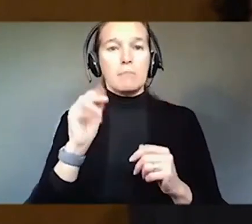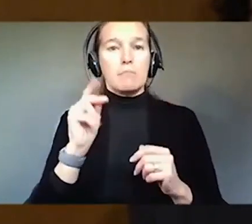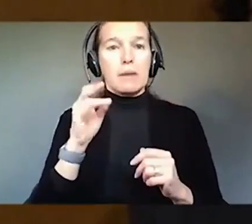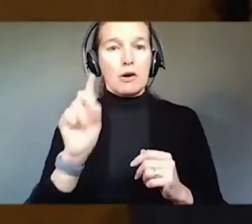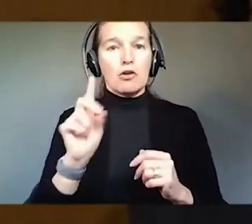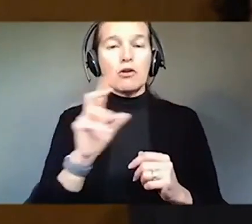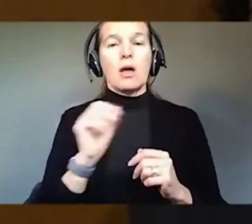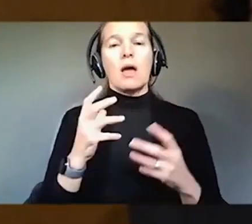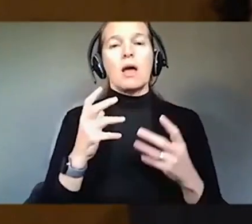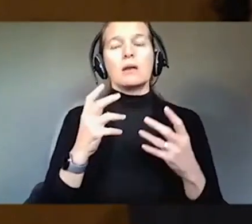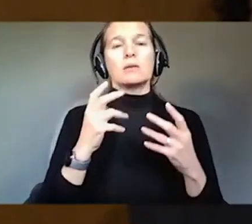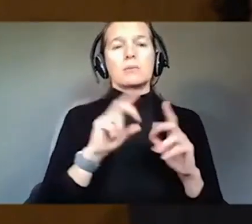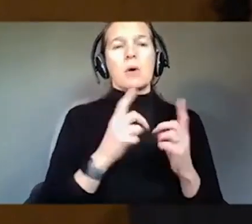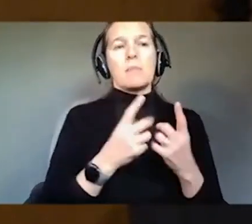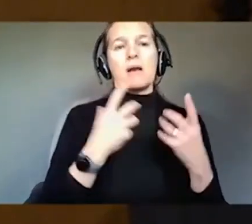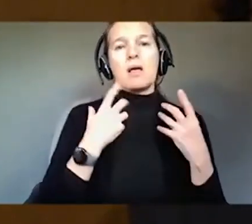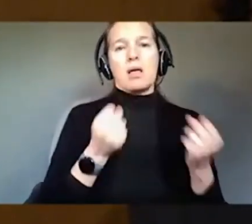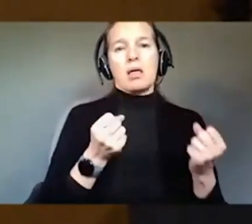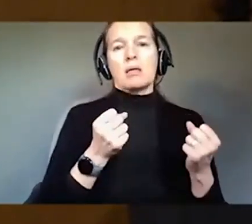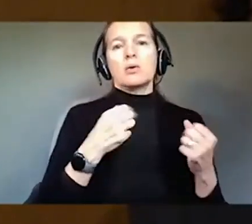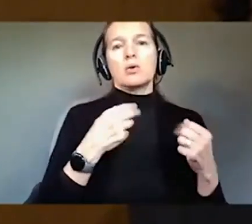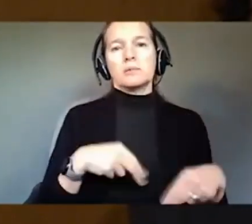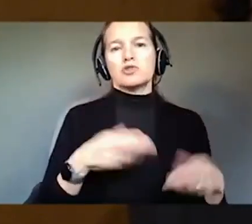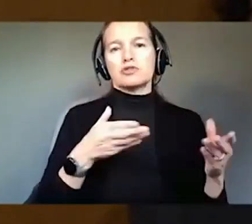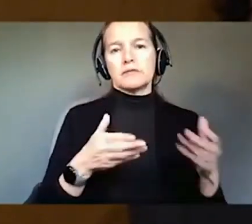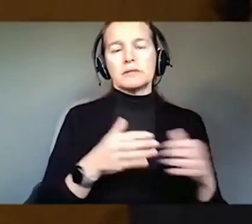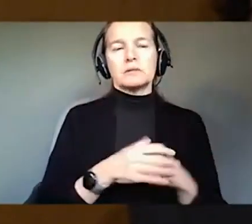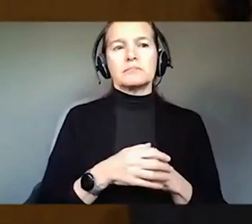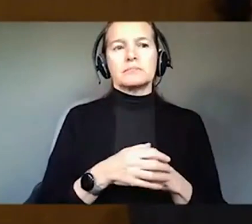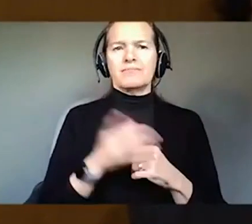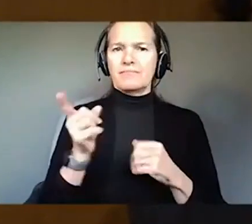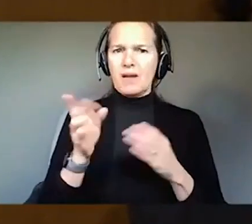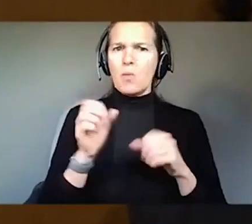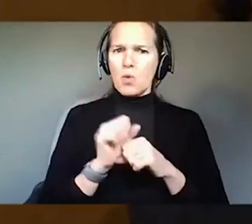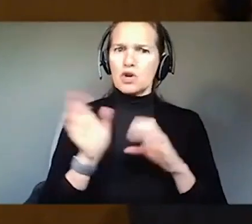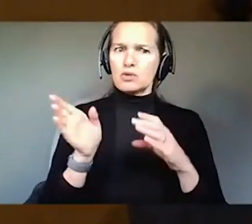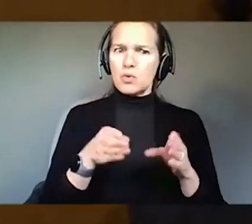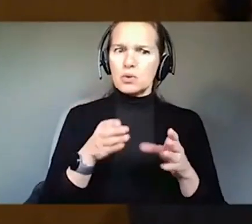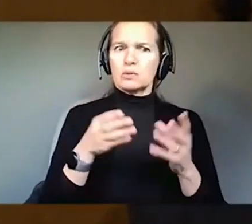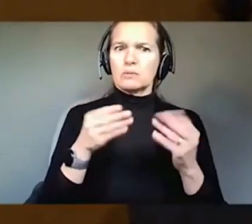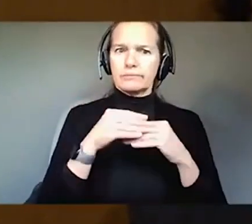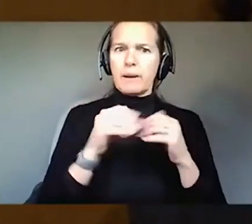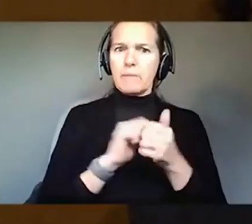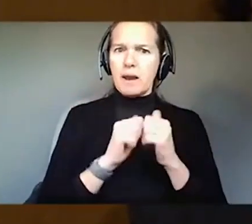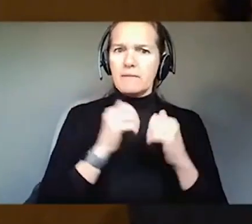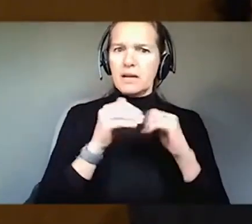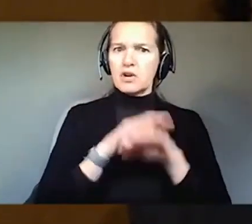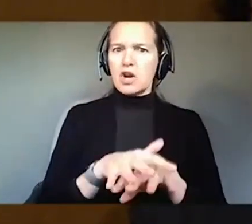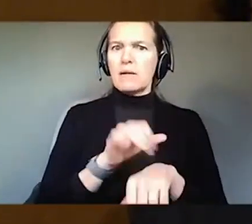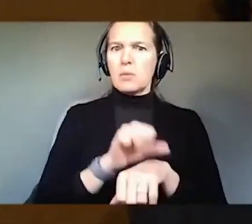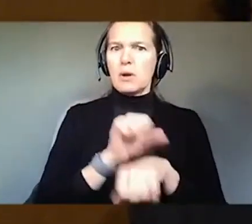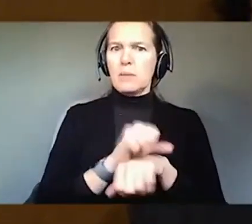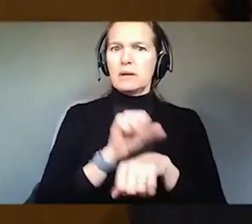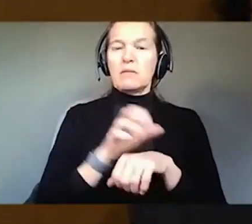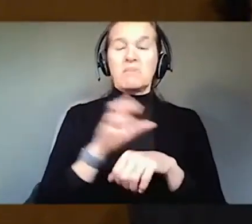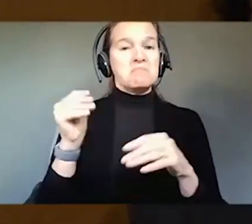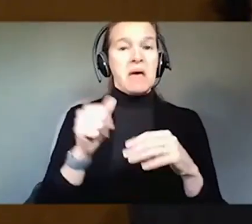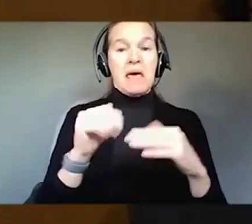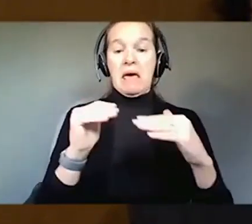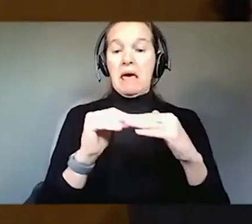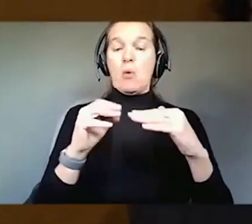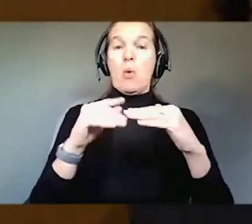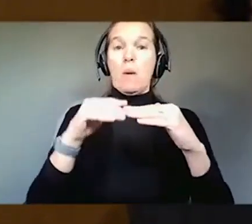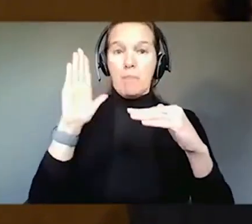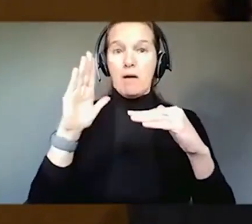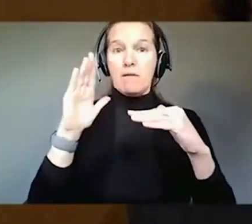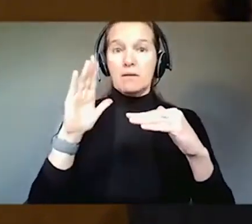Human Services. The partnership works toward competitive integrative employment that includes pay at or above minimum wage that is